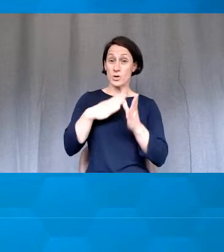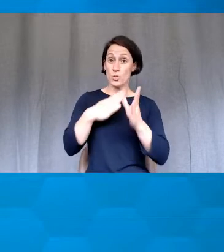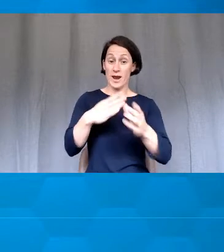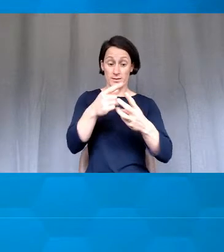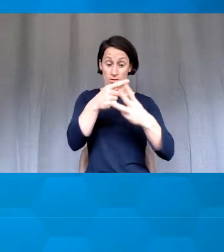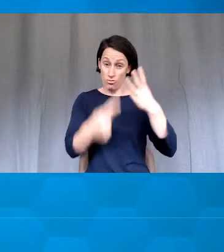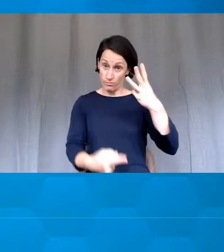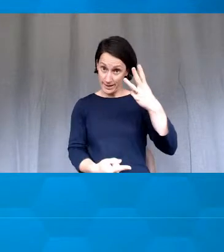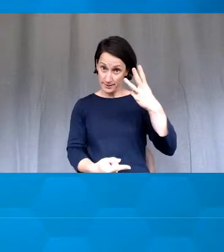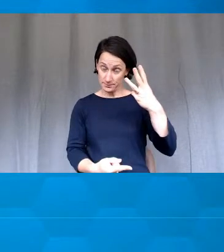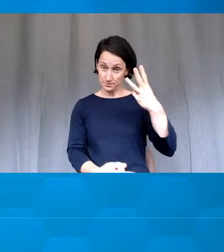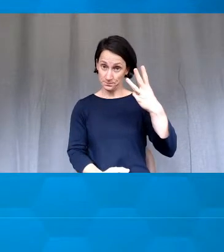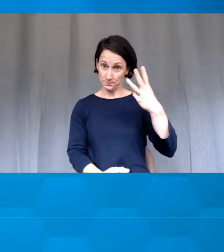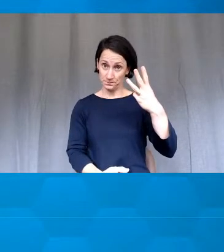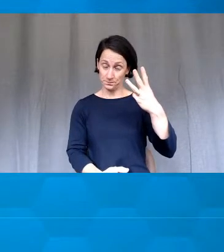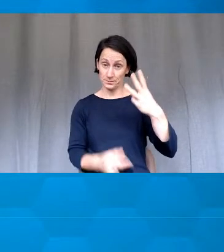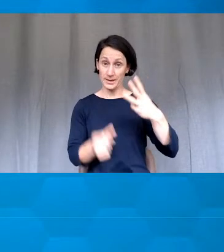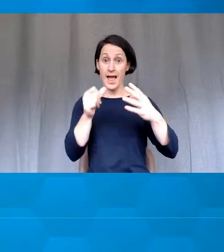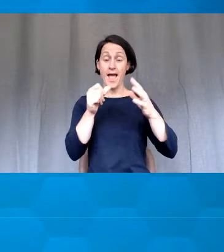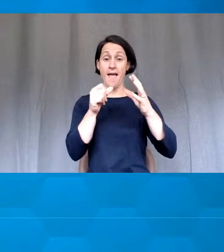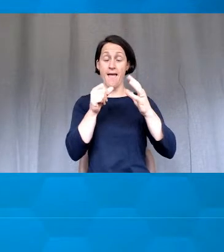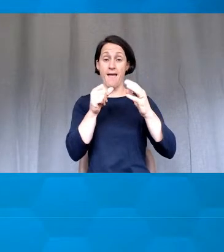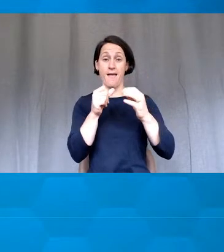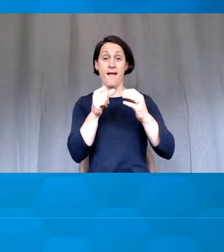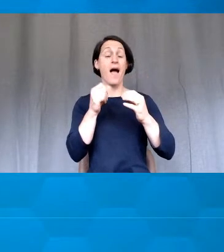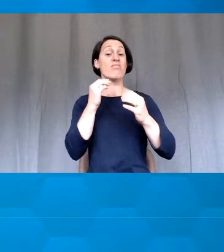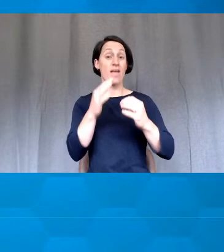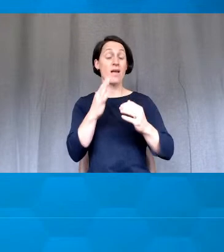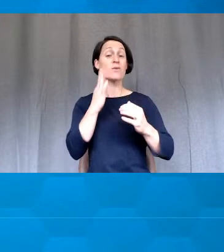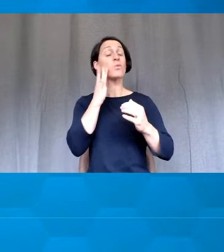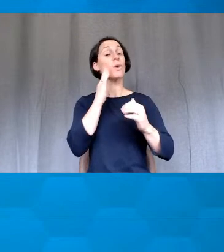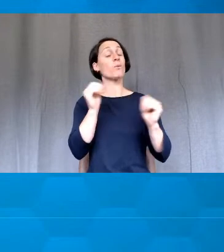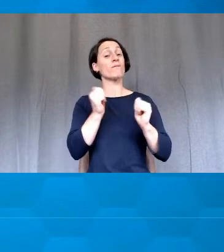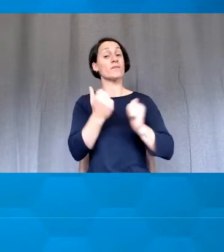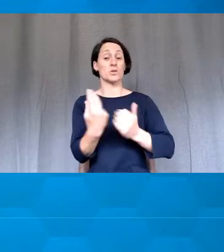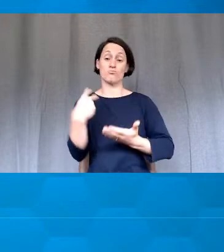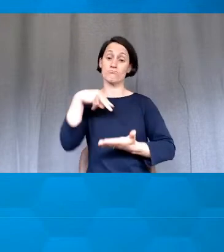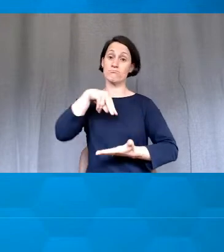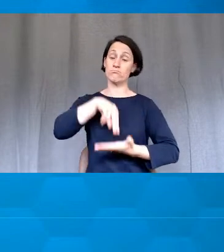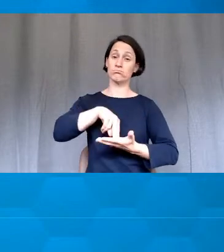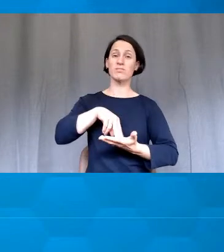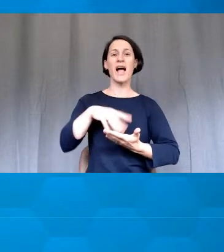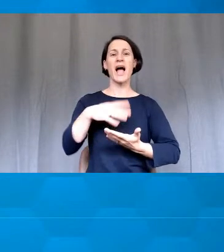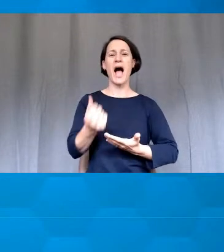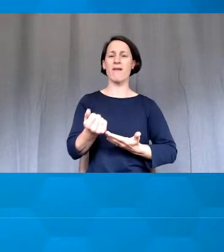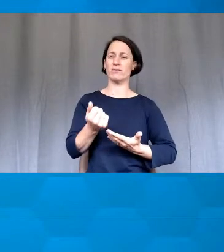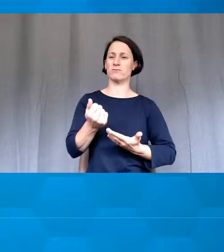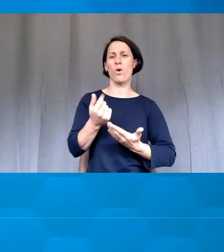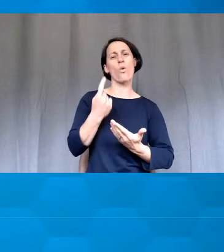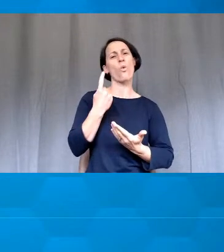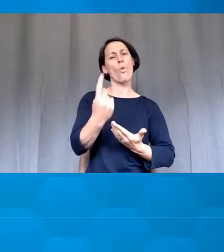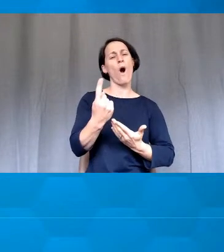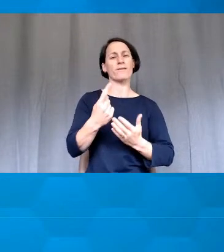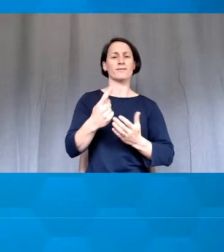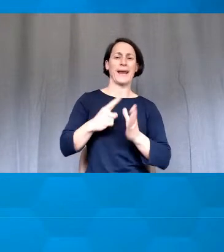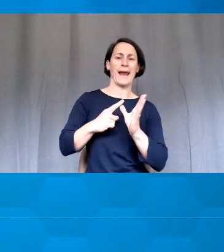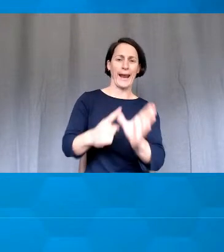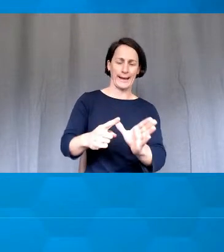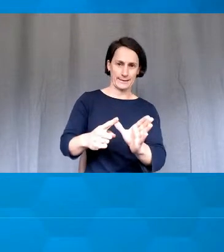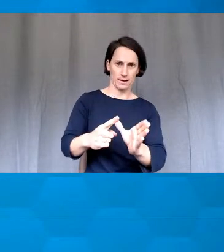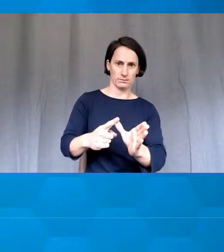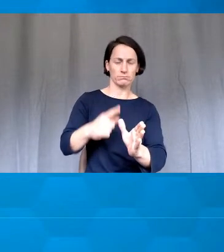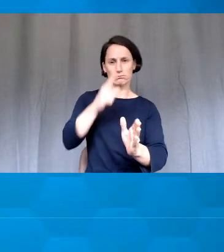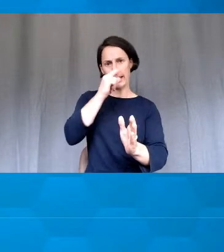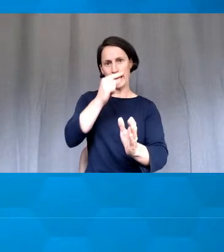And then we conclude by them standing and sharing with the class their response to just one of those questions. And that